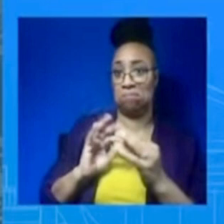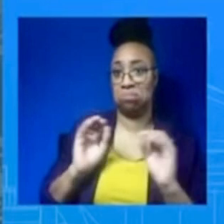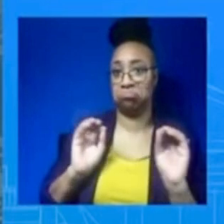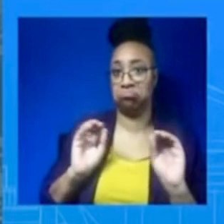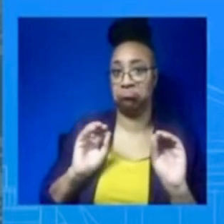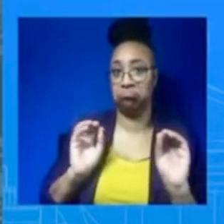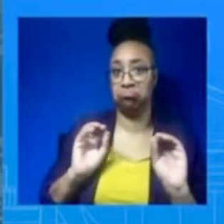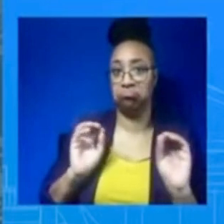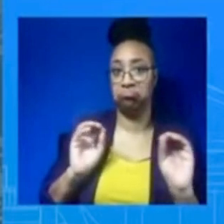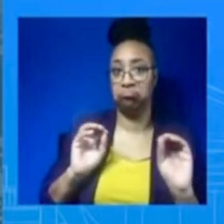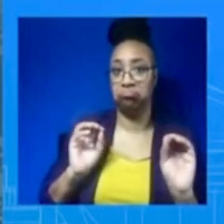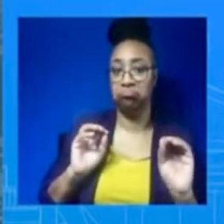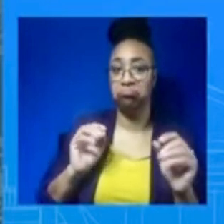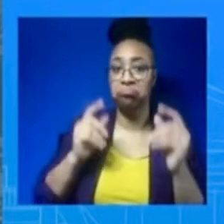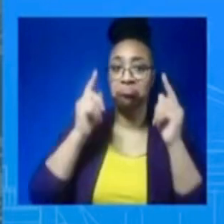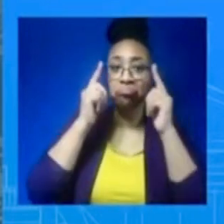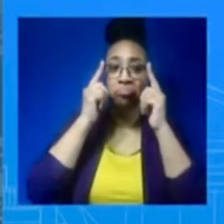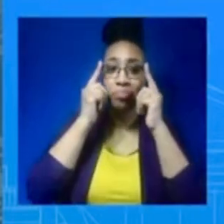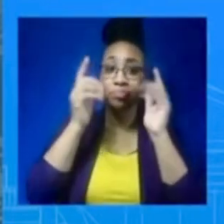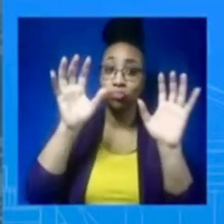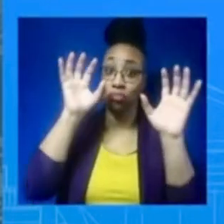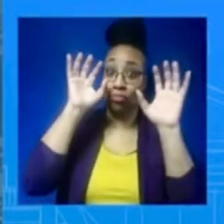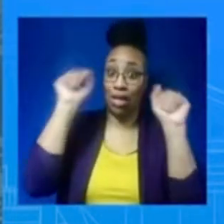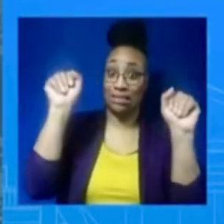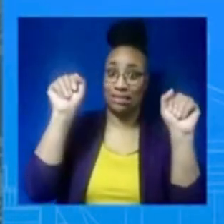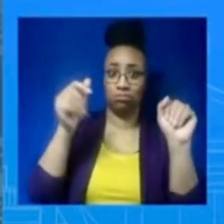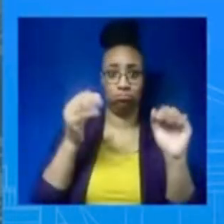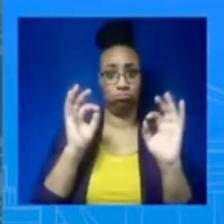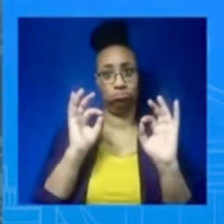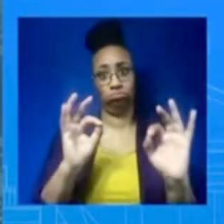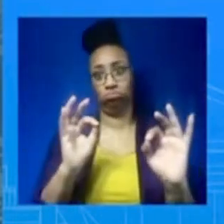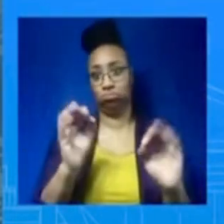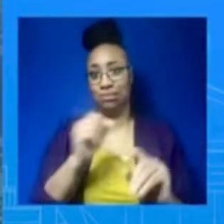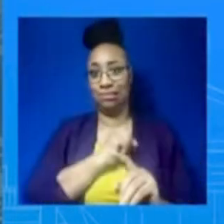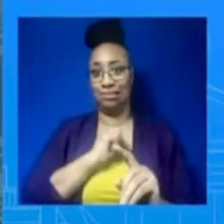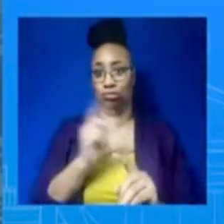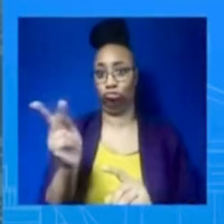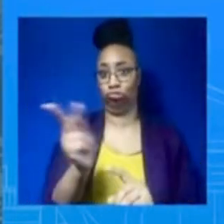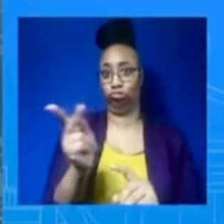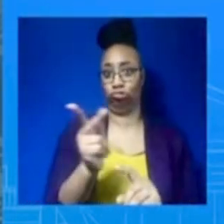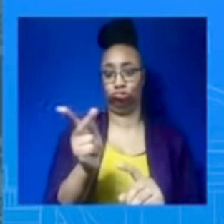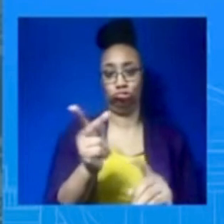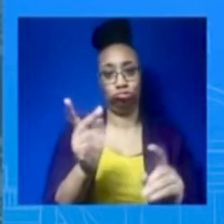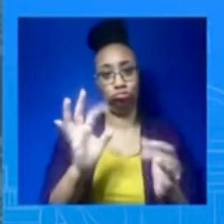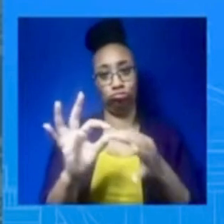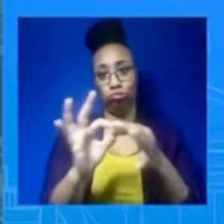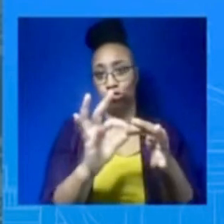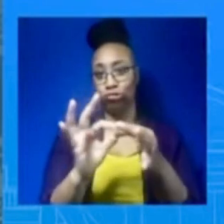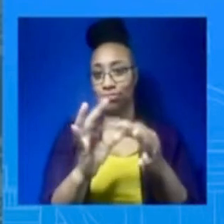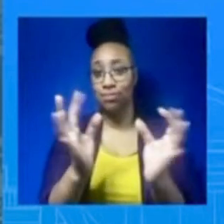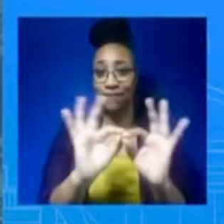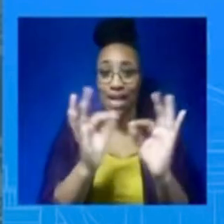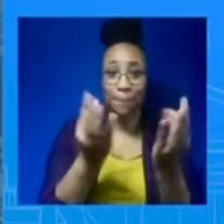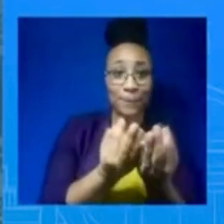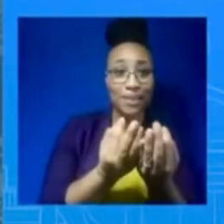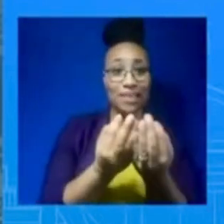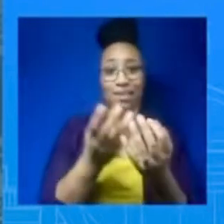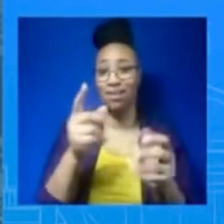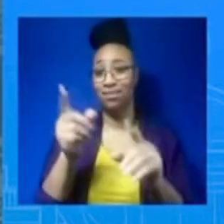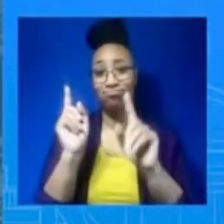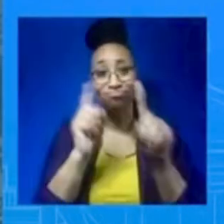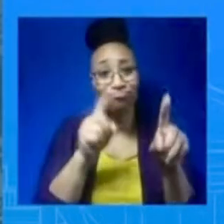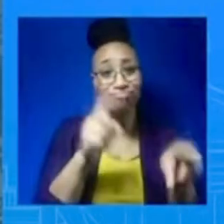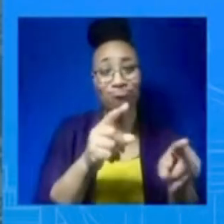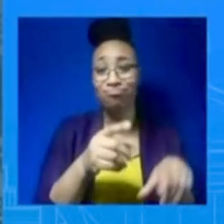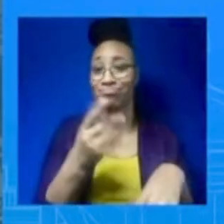months. You saw the President visit Pennsylvania multiple times during the midterm elections. And so, they've gotten to know each other. I